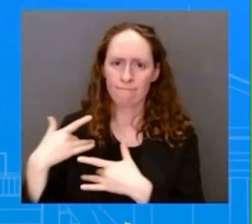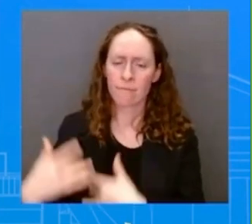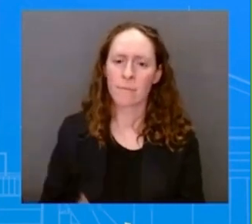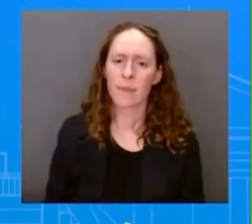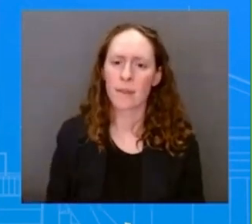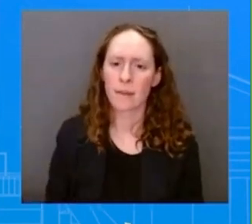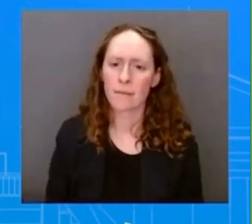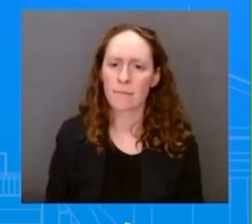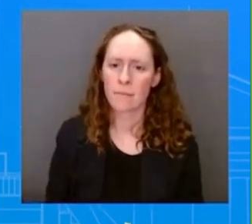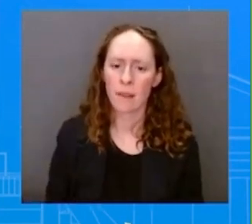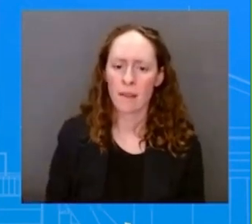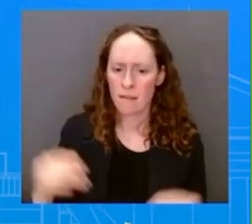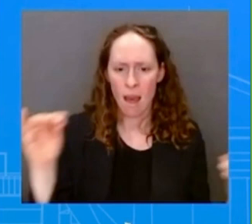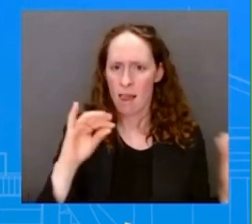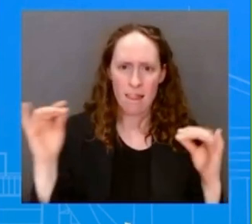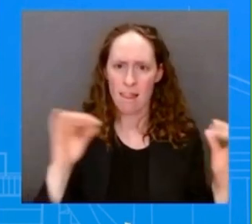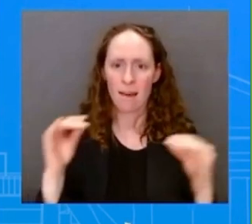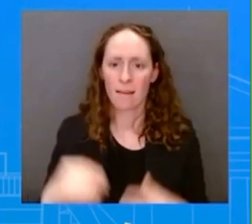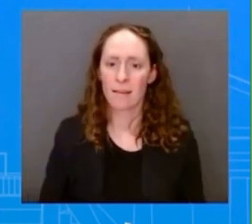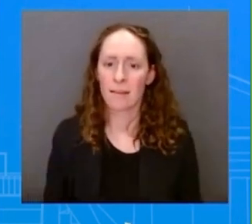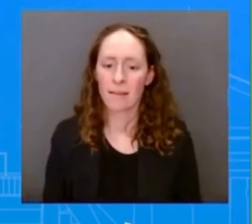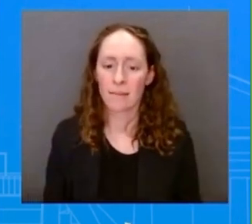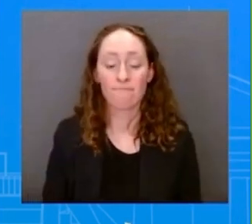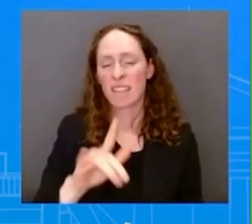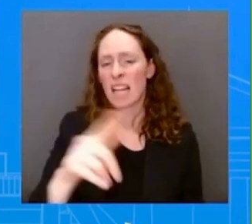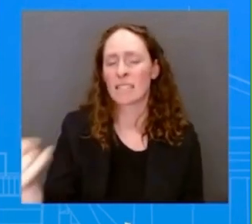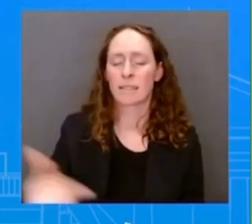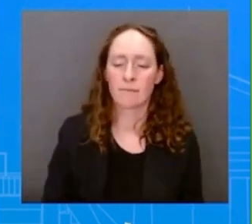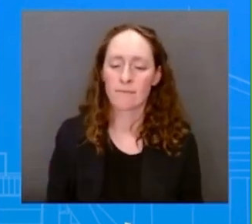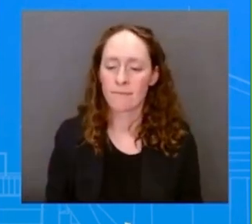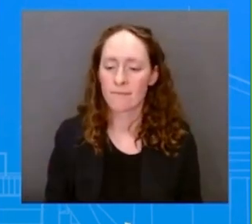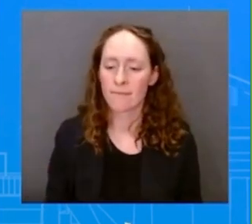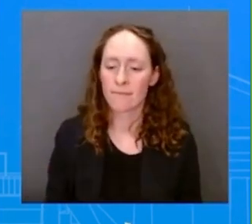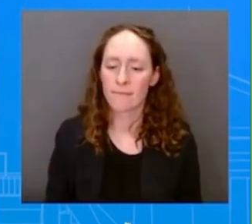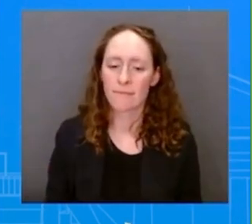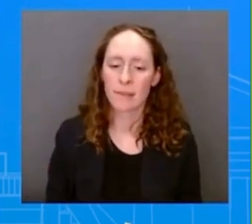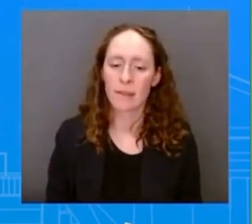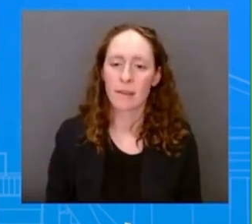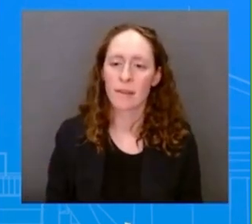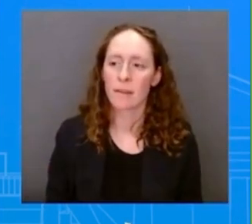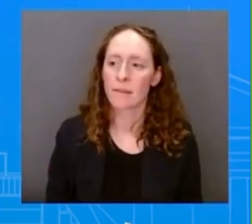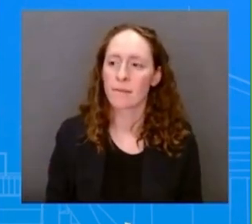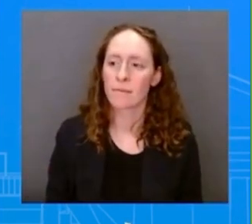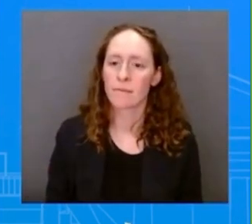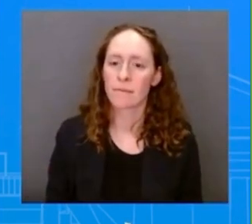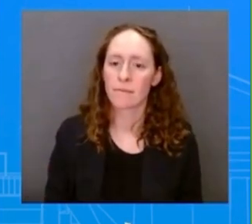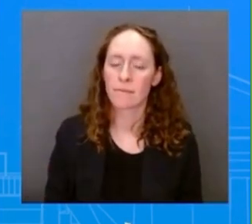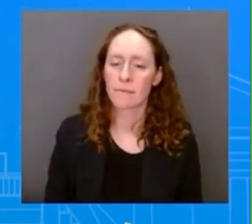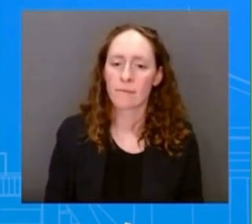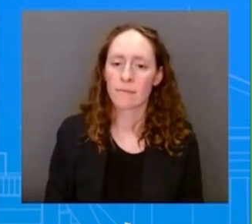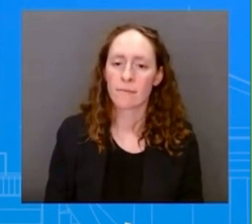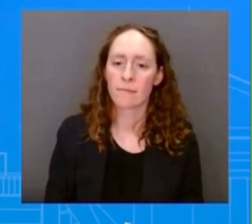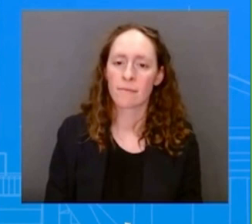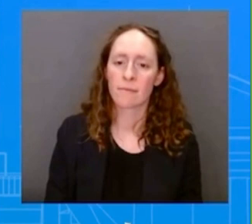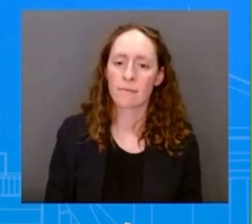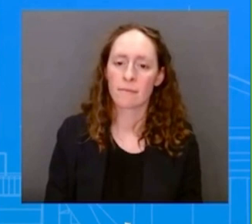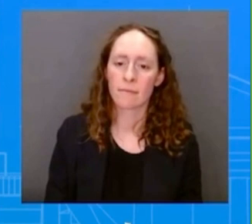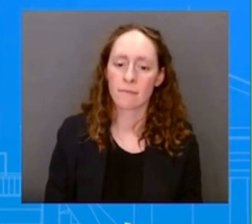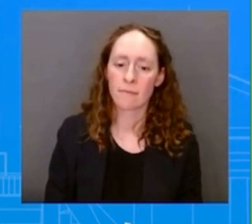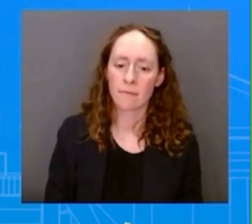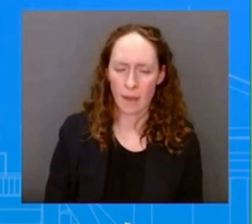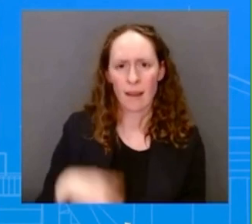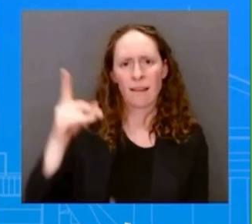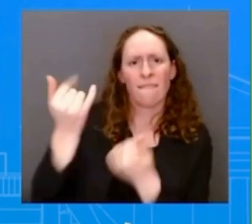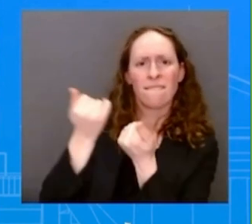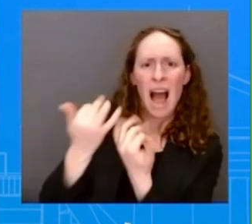we gotta, move on. Go ahead, Jackie. The you, Crane. just one follow-up, John, on the migrant fire question. Customs and Border Protection said that they're going